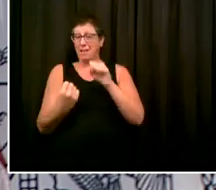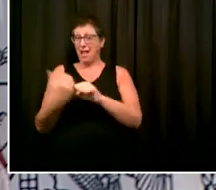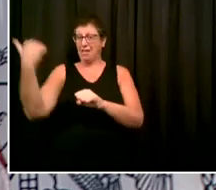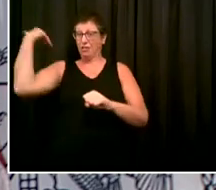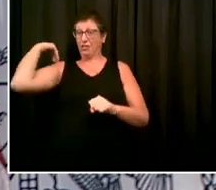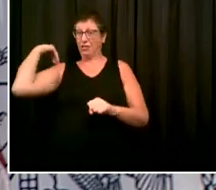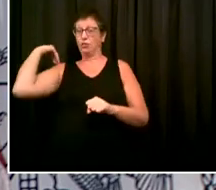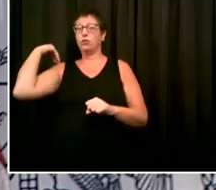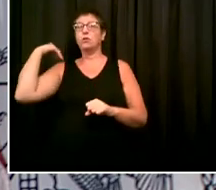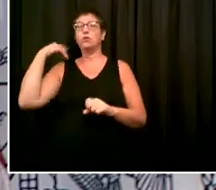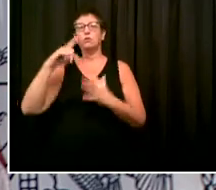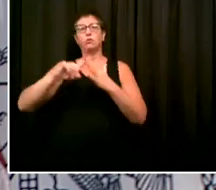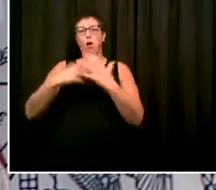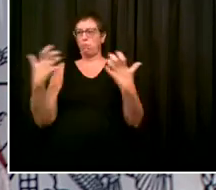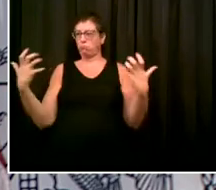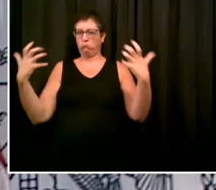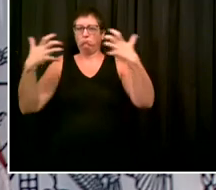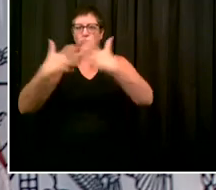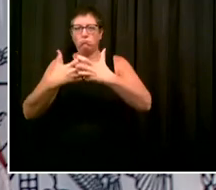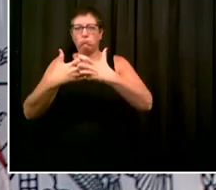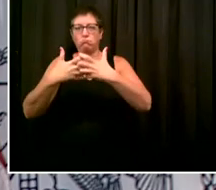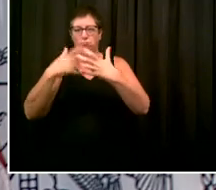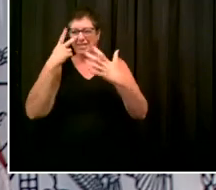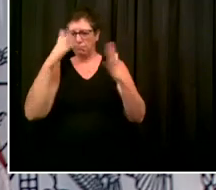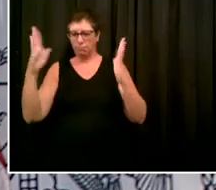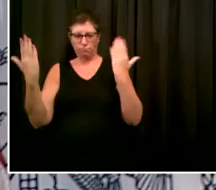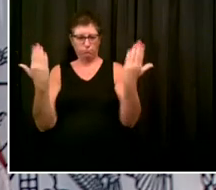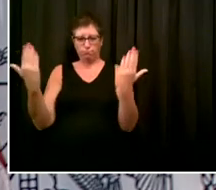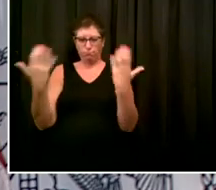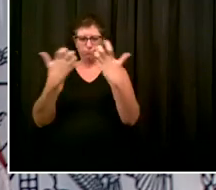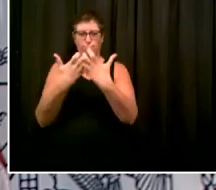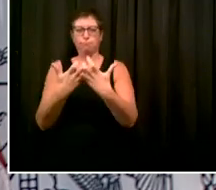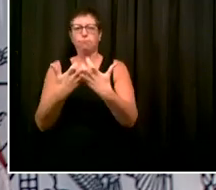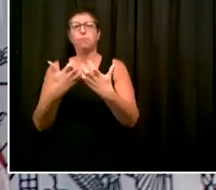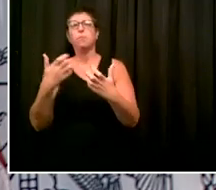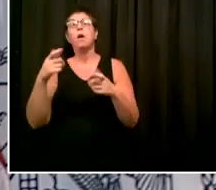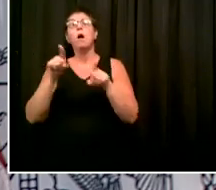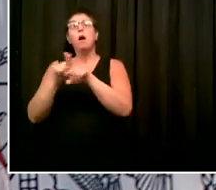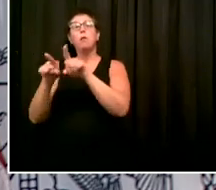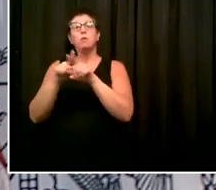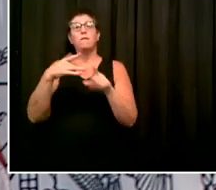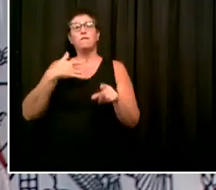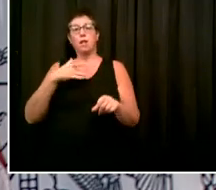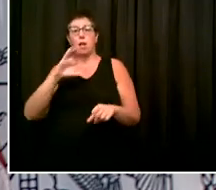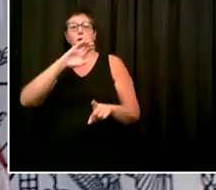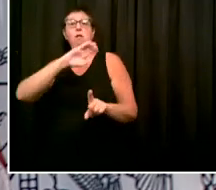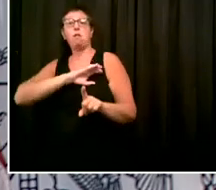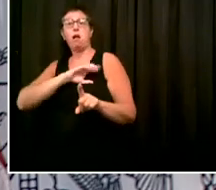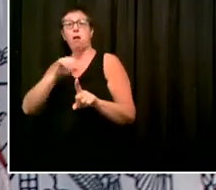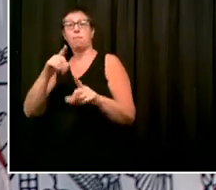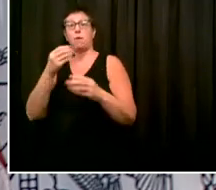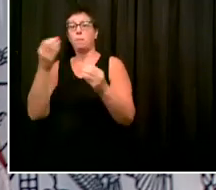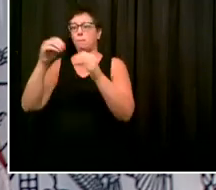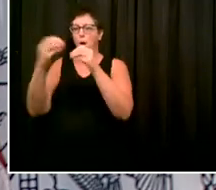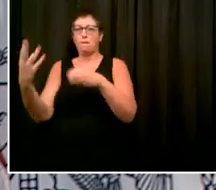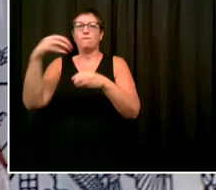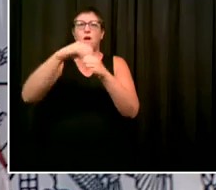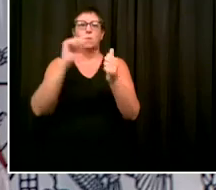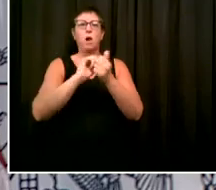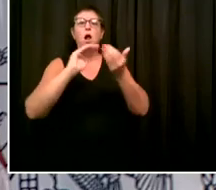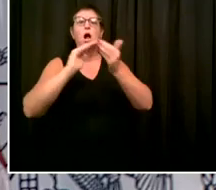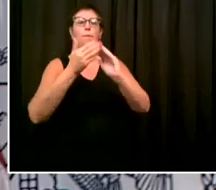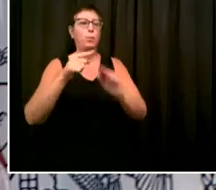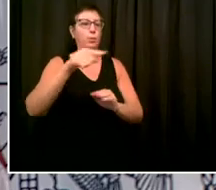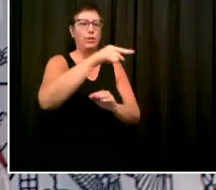a more and more engagement between police and community and common cause, like those Occupy the Corners efforts and other efforts to